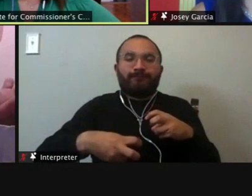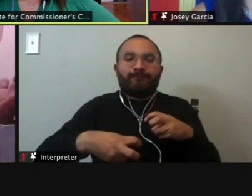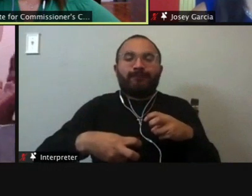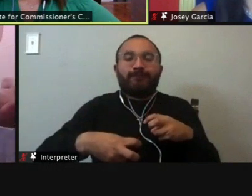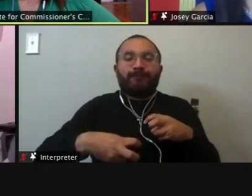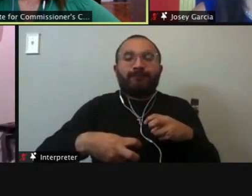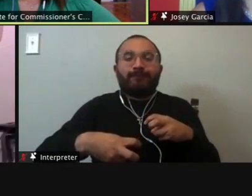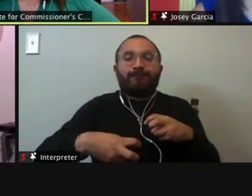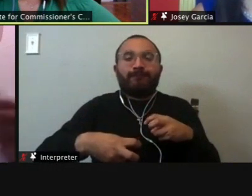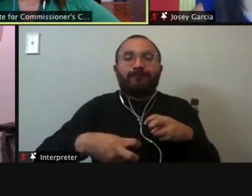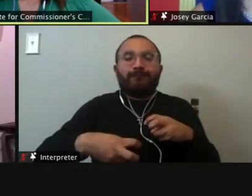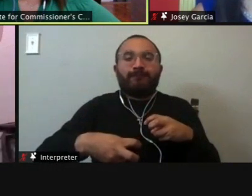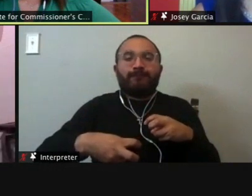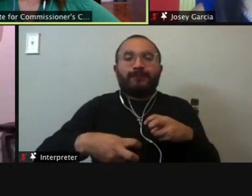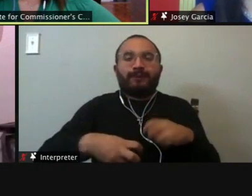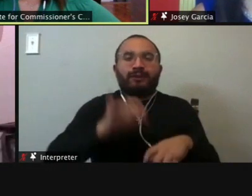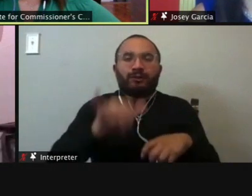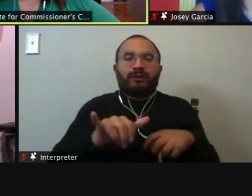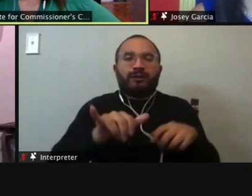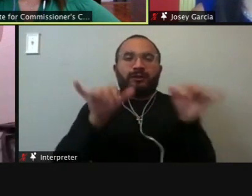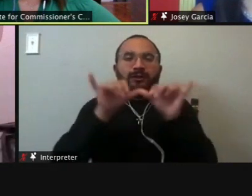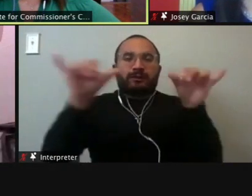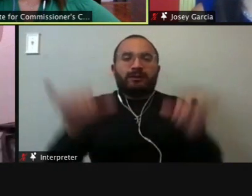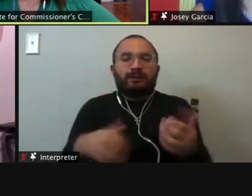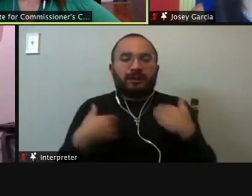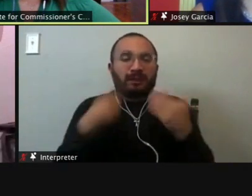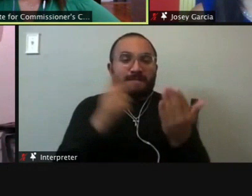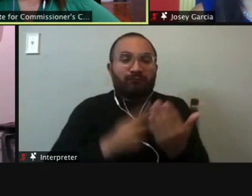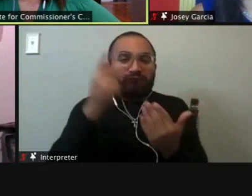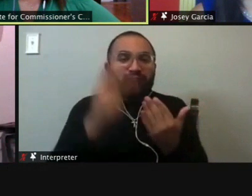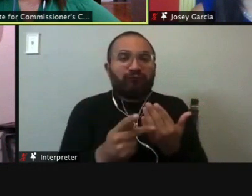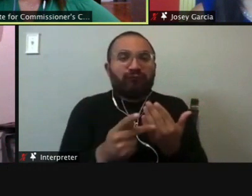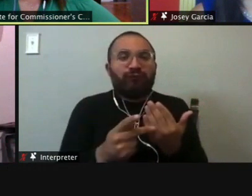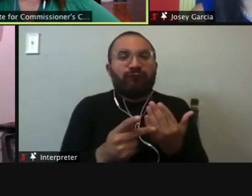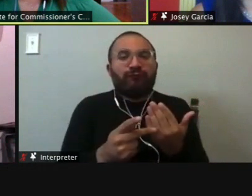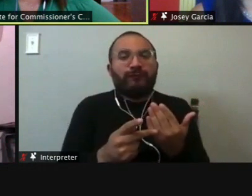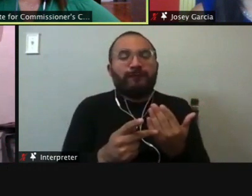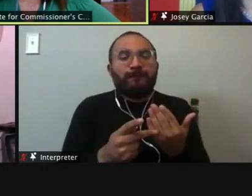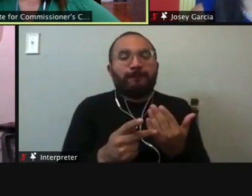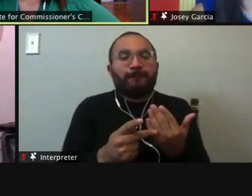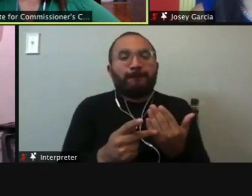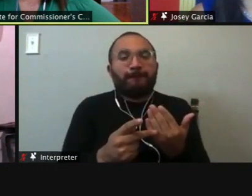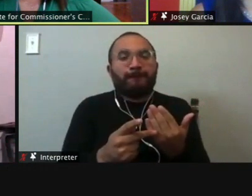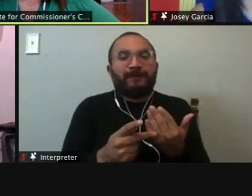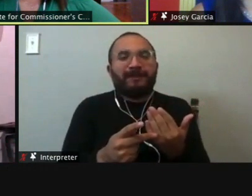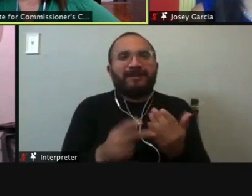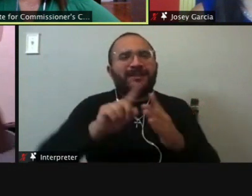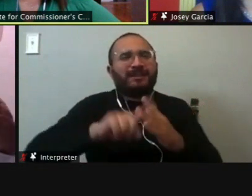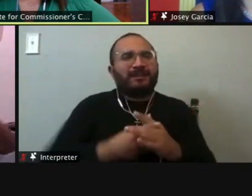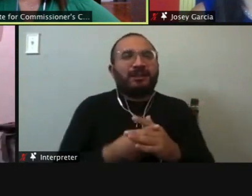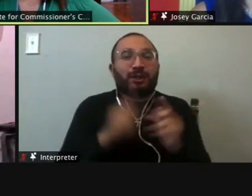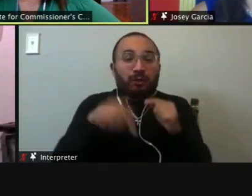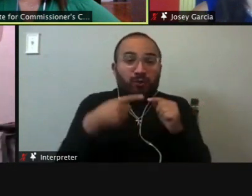um, the system anyway is, is to have programs. And start in high school, like I had